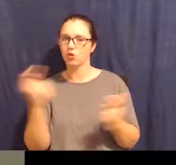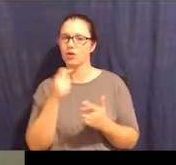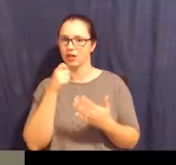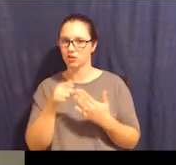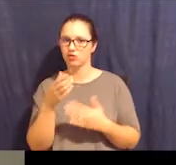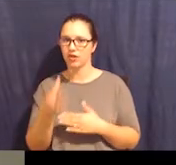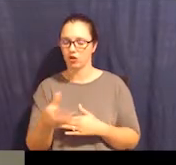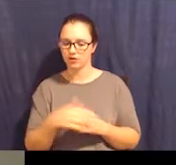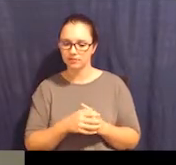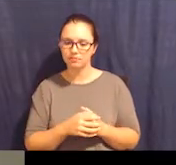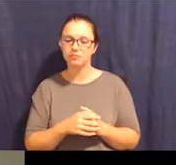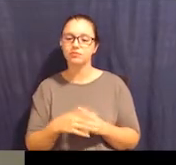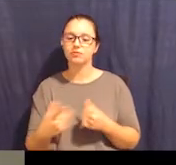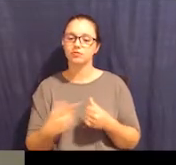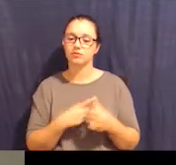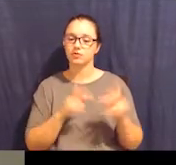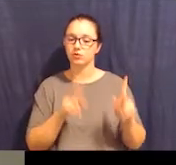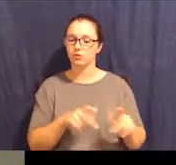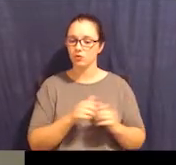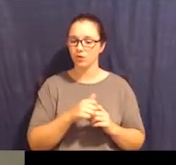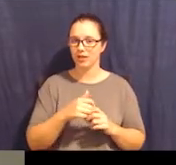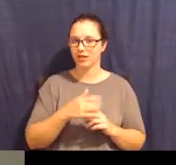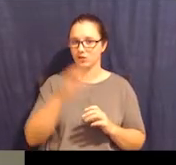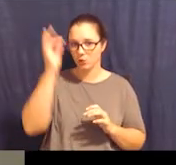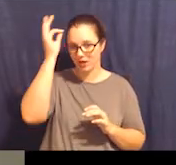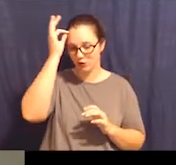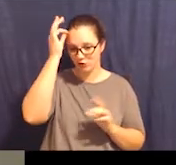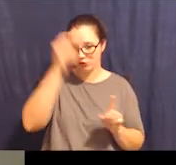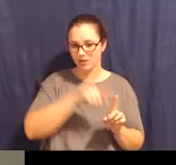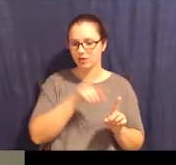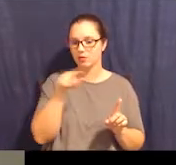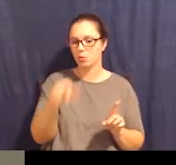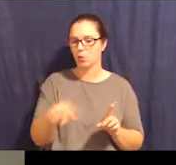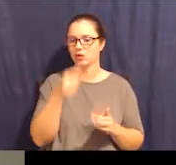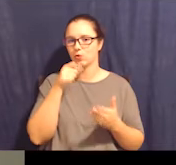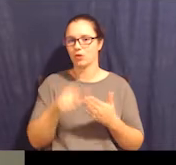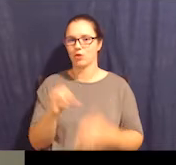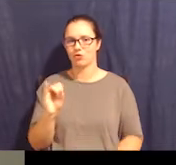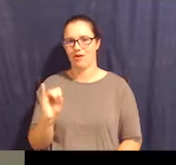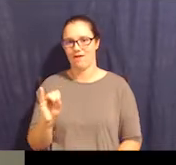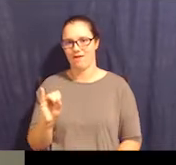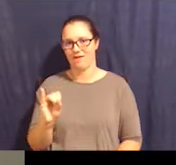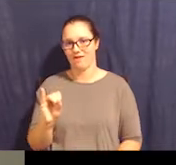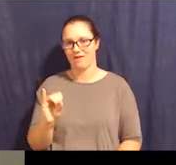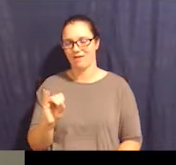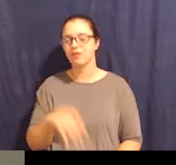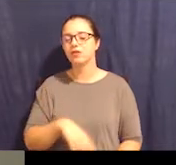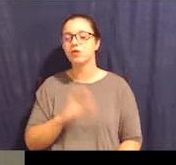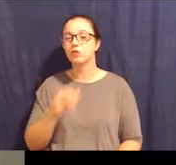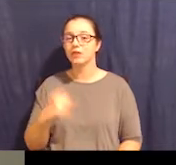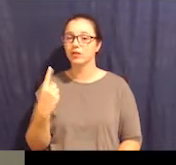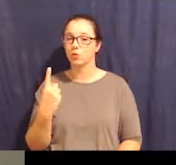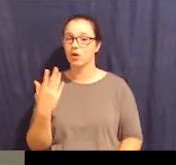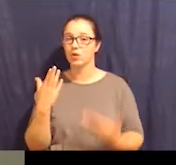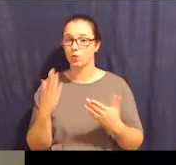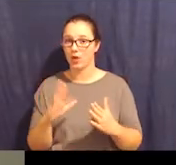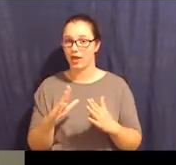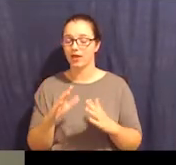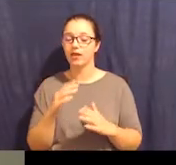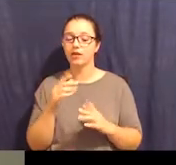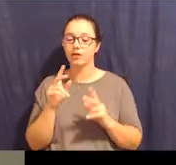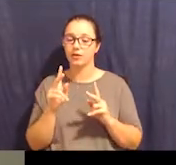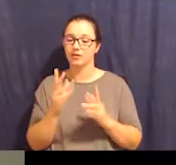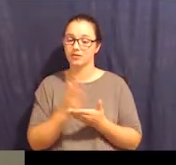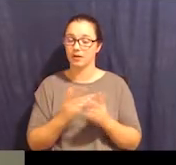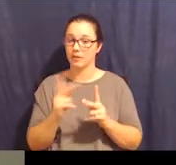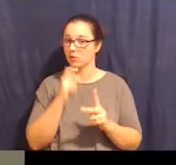to the letter I. So this is one way that some people who are nonverbal communicate by pointing to different letters and